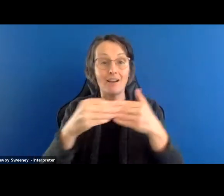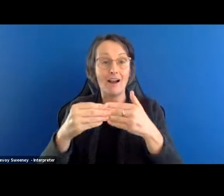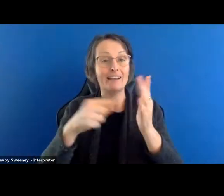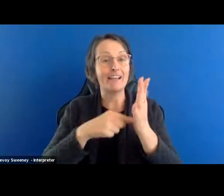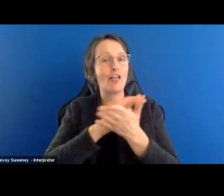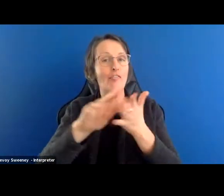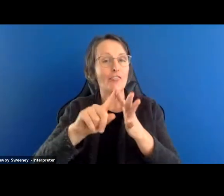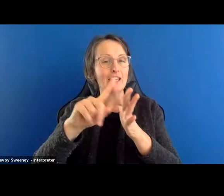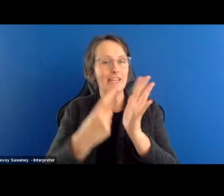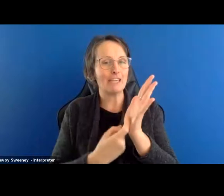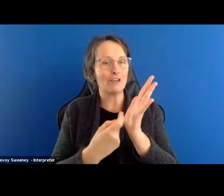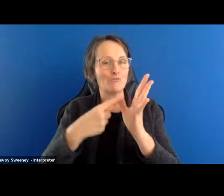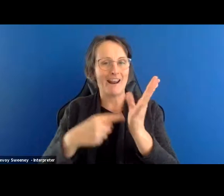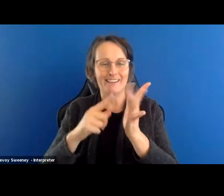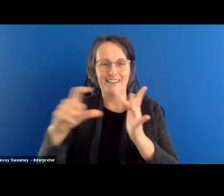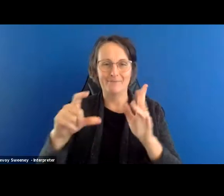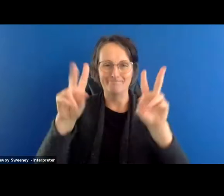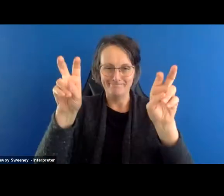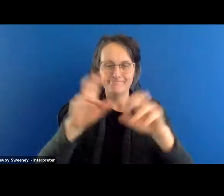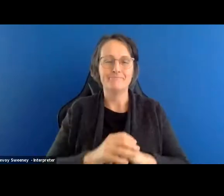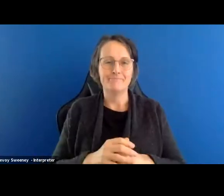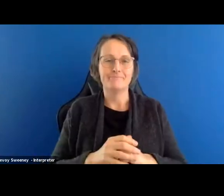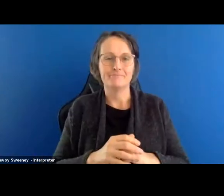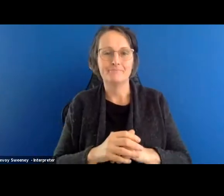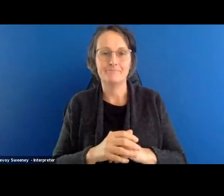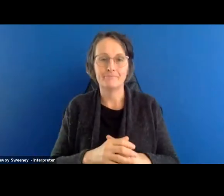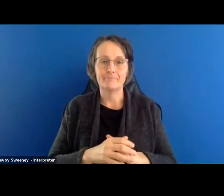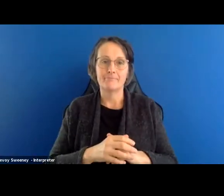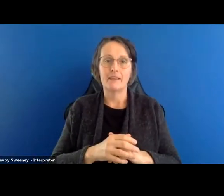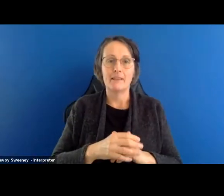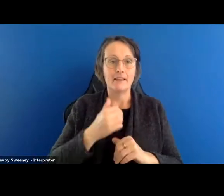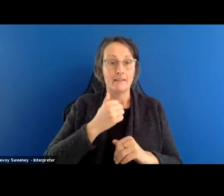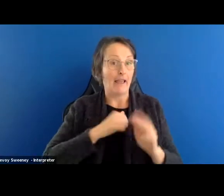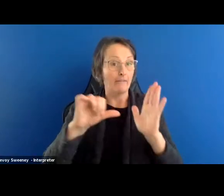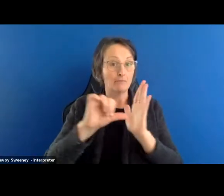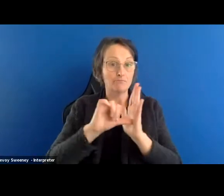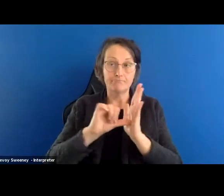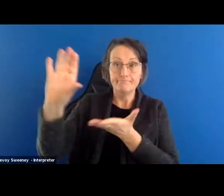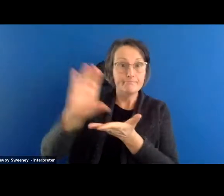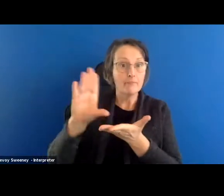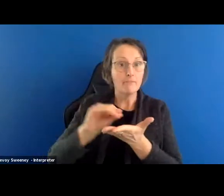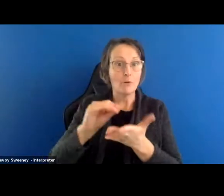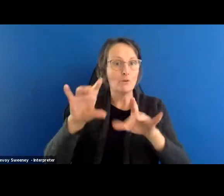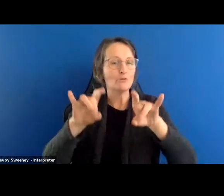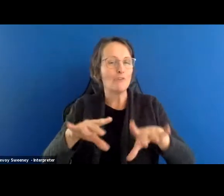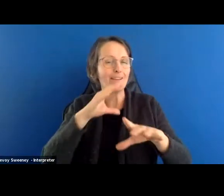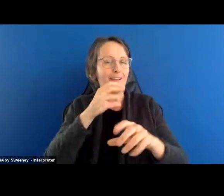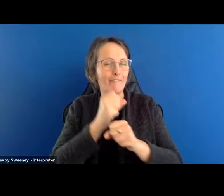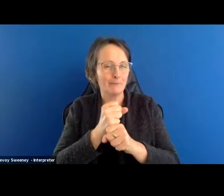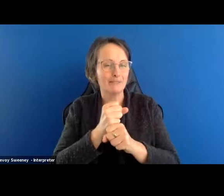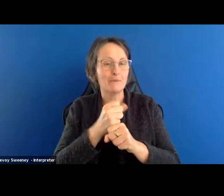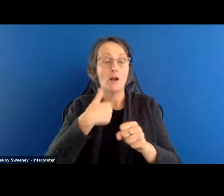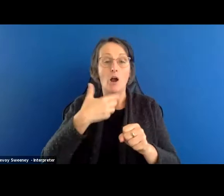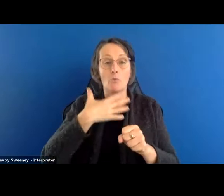All of the Artlands programming is supported by the Australian Government's Regional Arts Funds. I'll take a short moment to